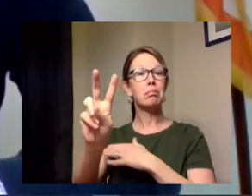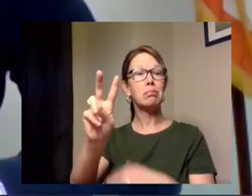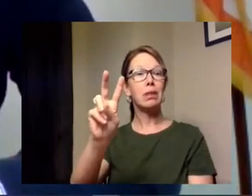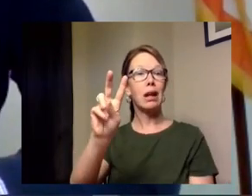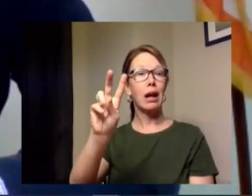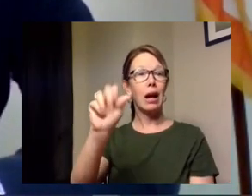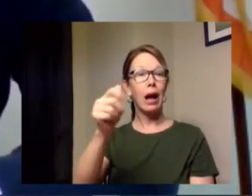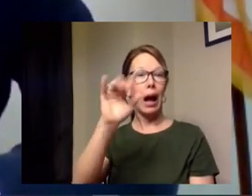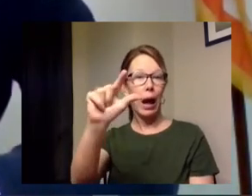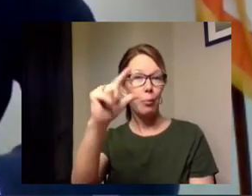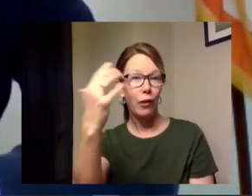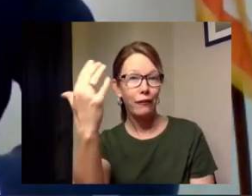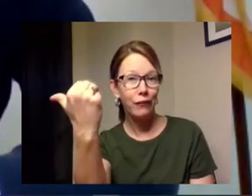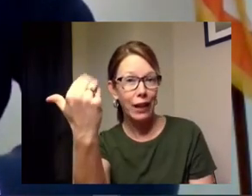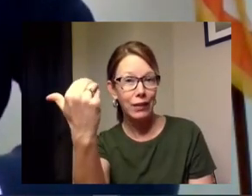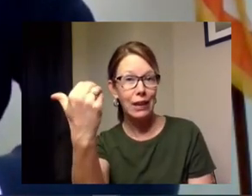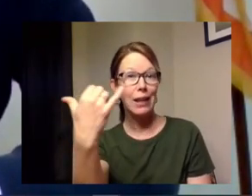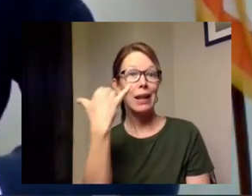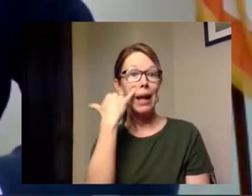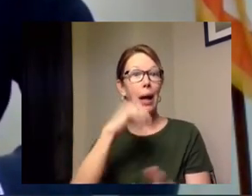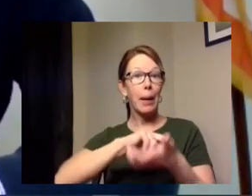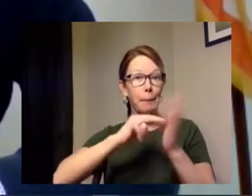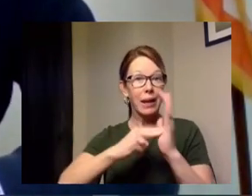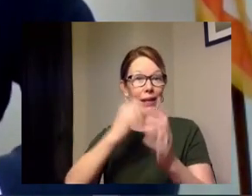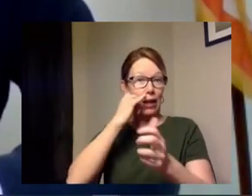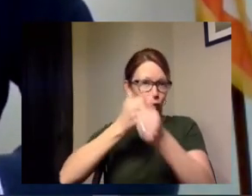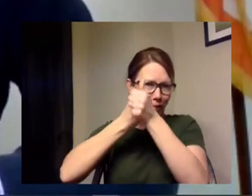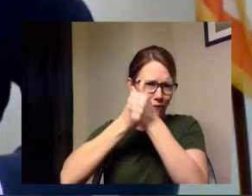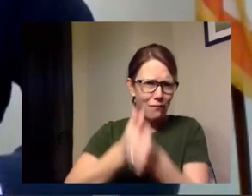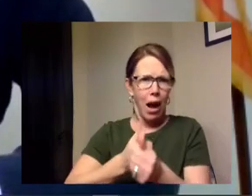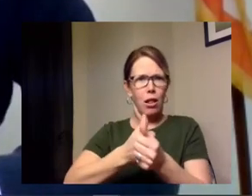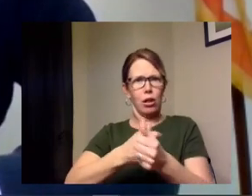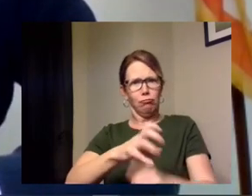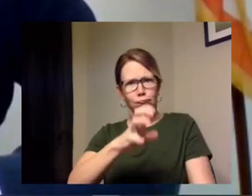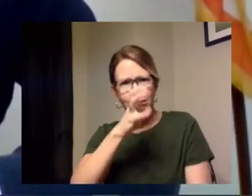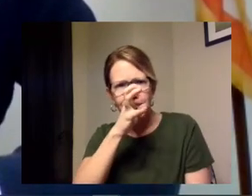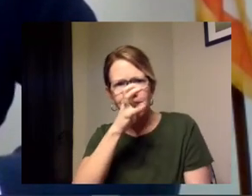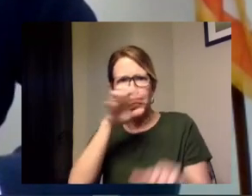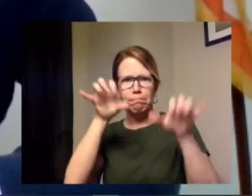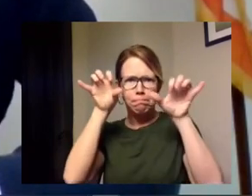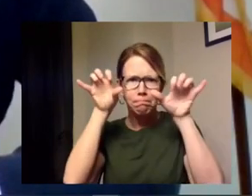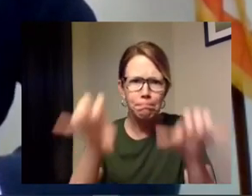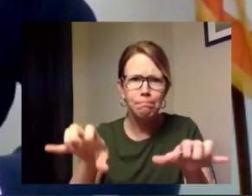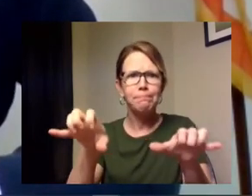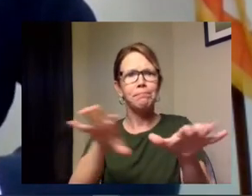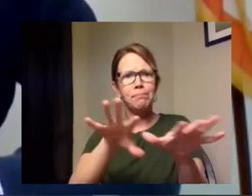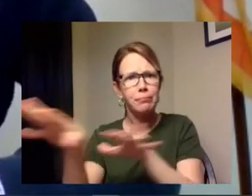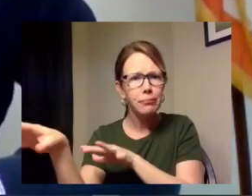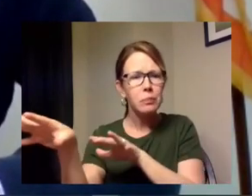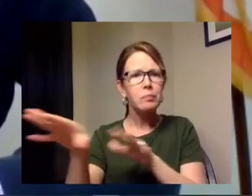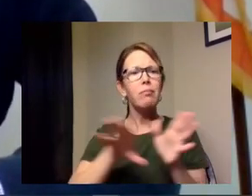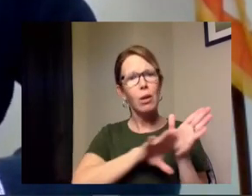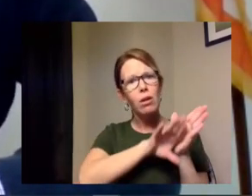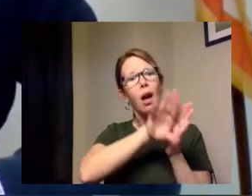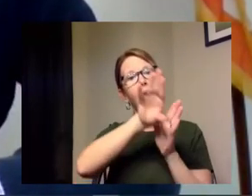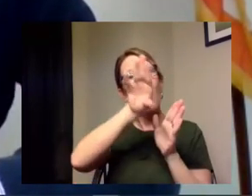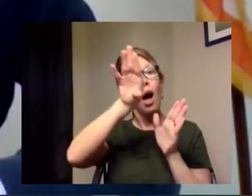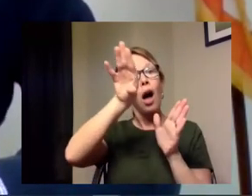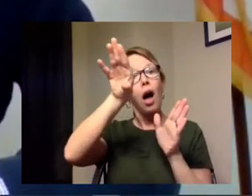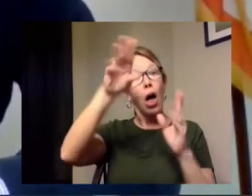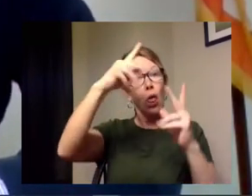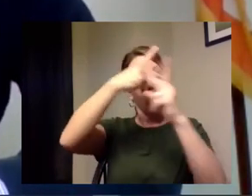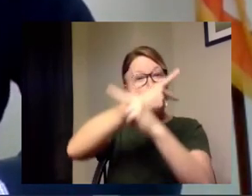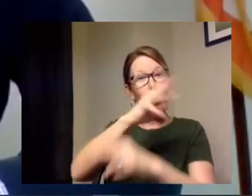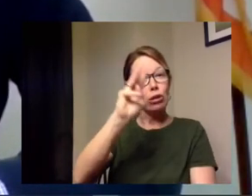15th and that's if we hold all of the activities we're doing we expect to see a peak there and then we see a downward swing or downward